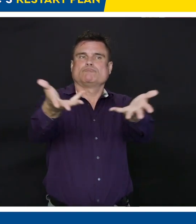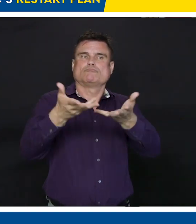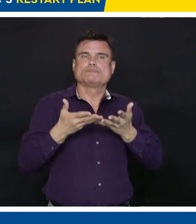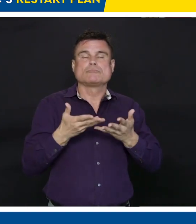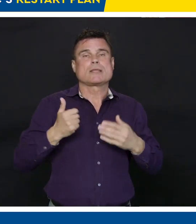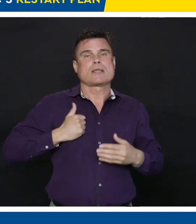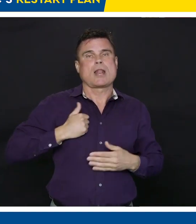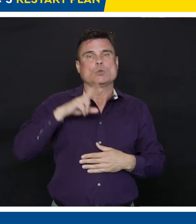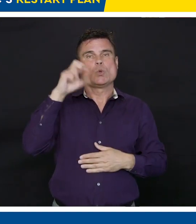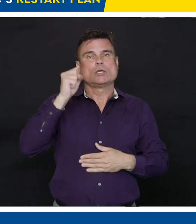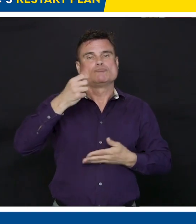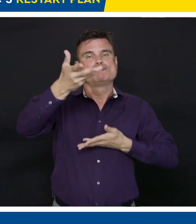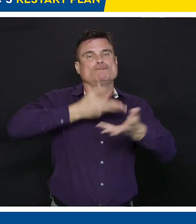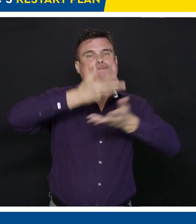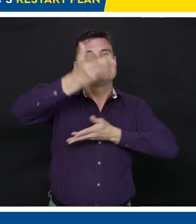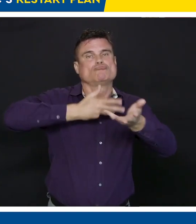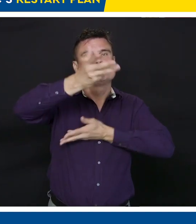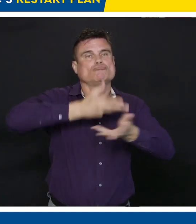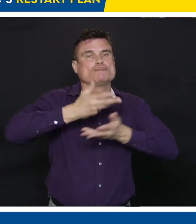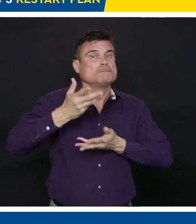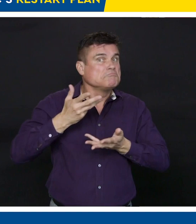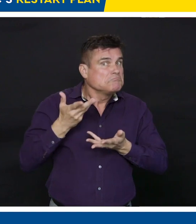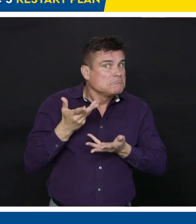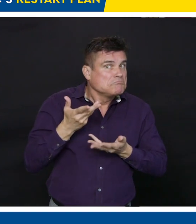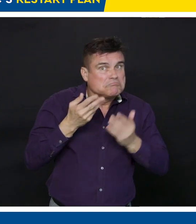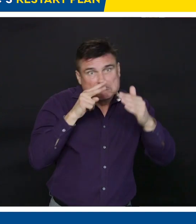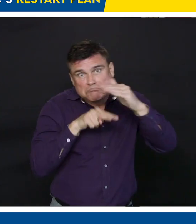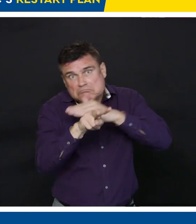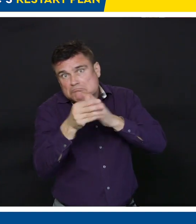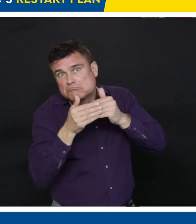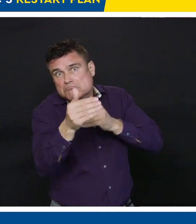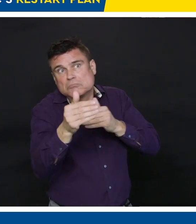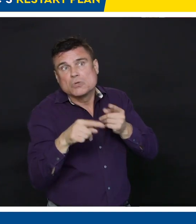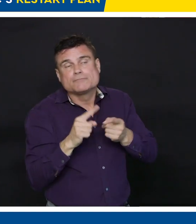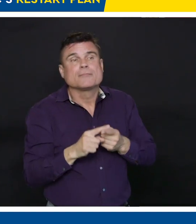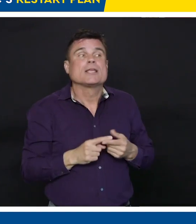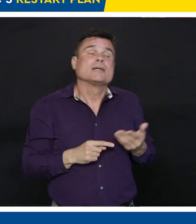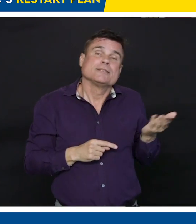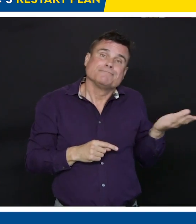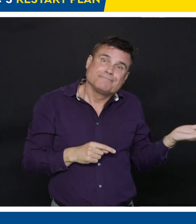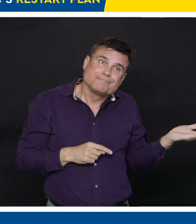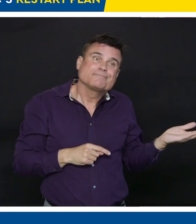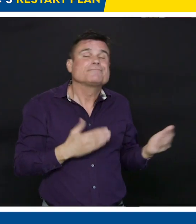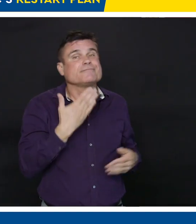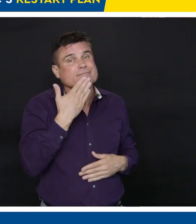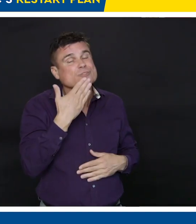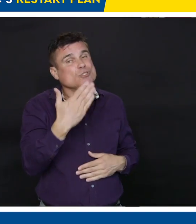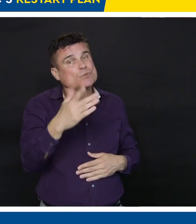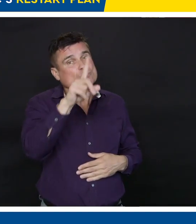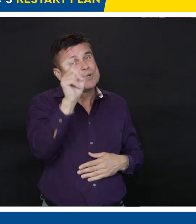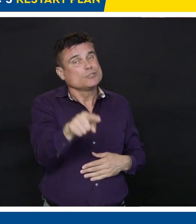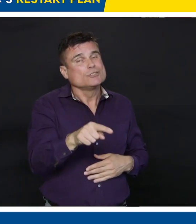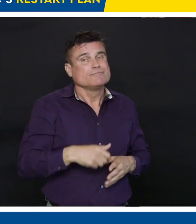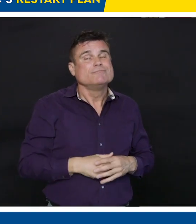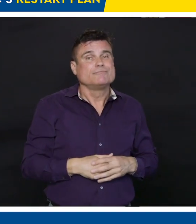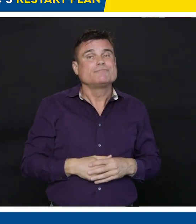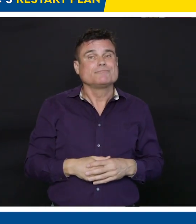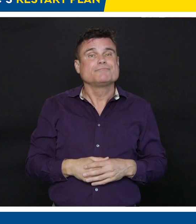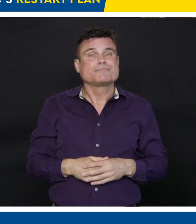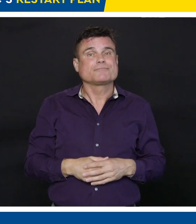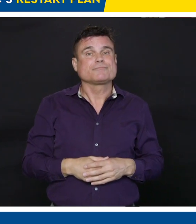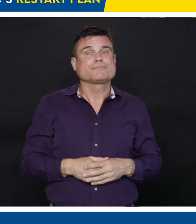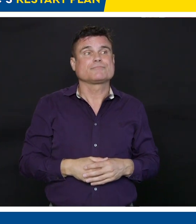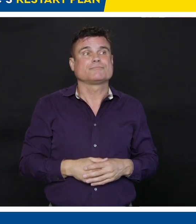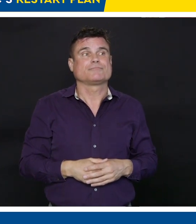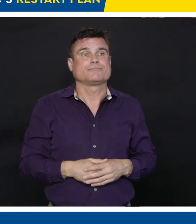That's a good question. And again, as I've said in my remarks and as Dr. Henry has directed us with the work of